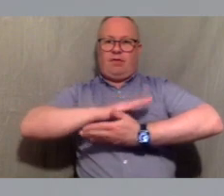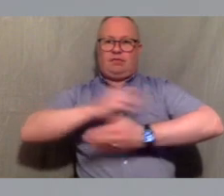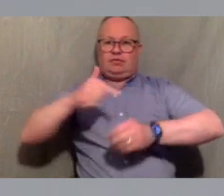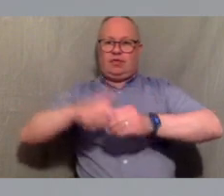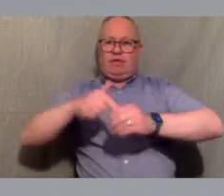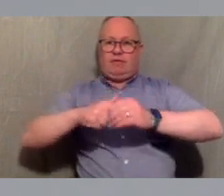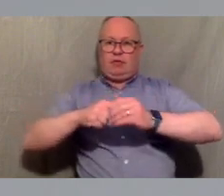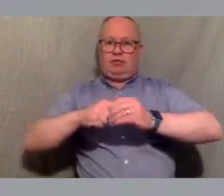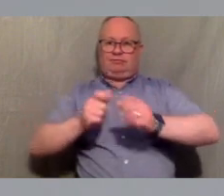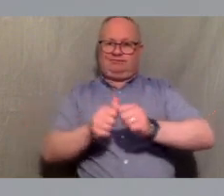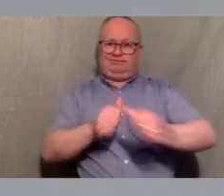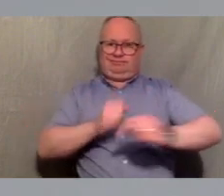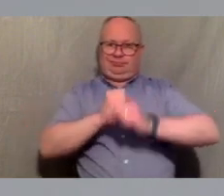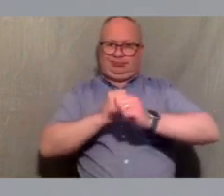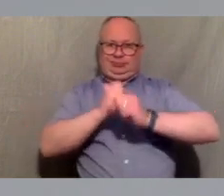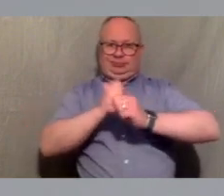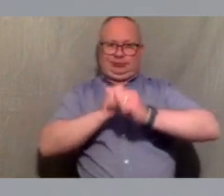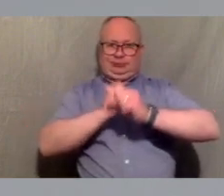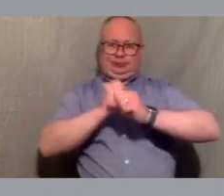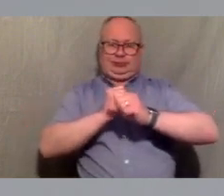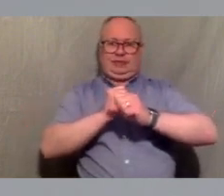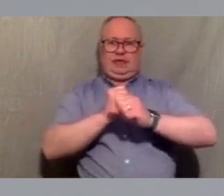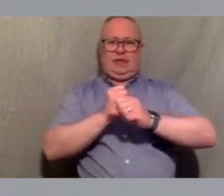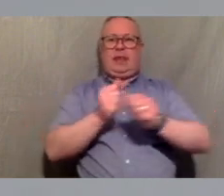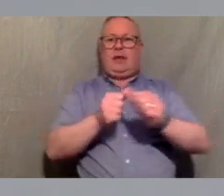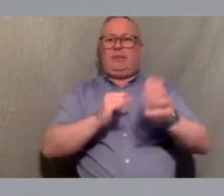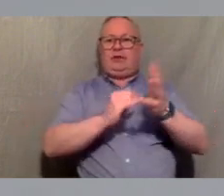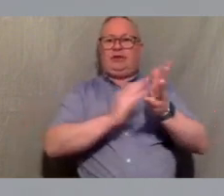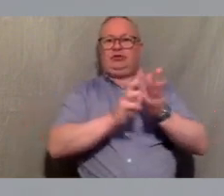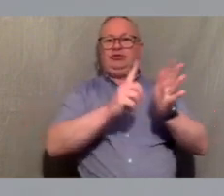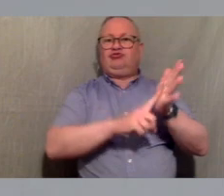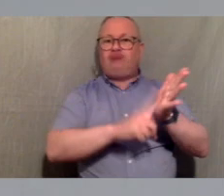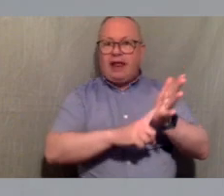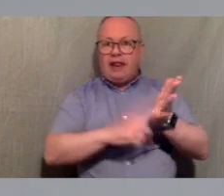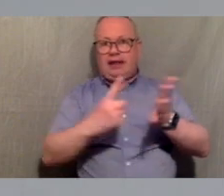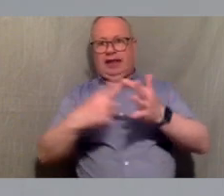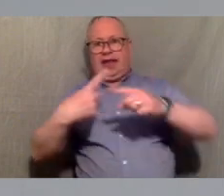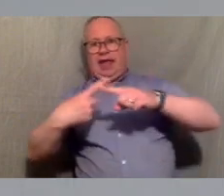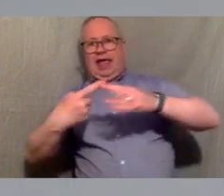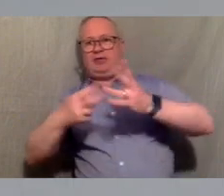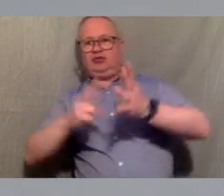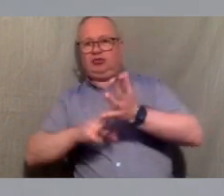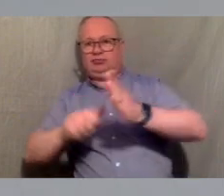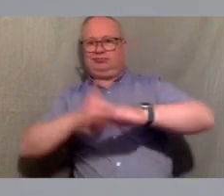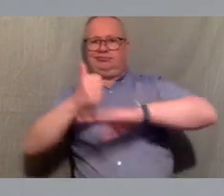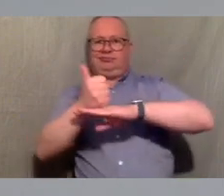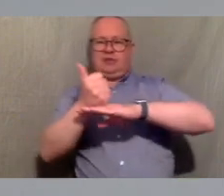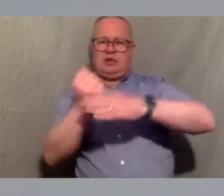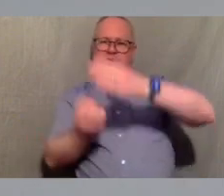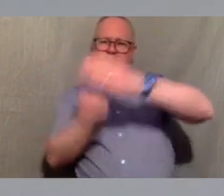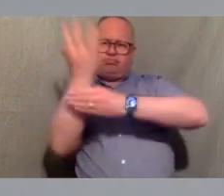and for local people these are pervasive and discomforting sites noise vibration smell